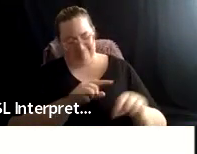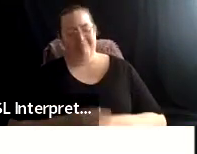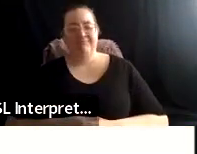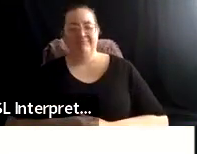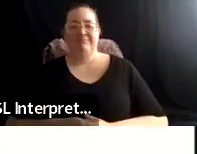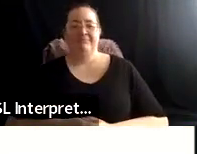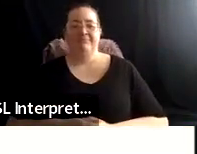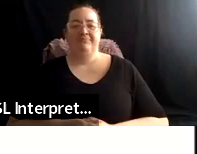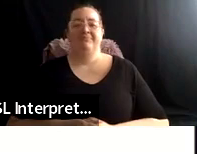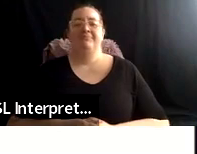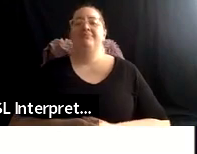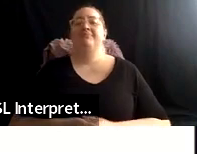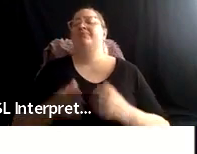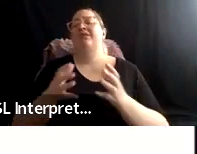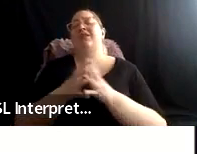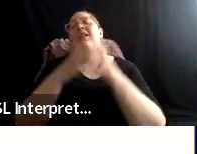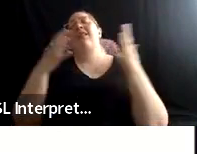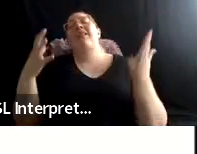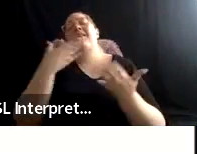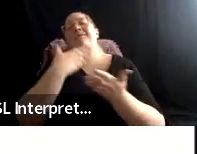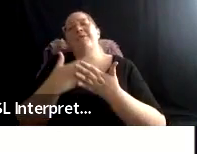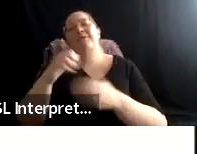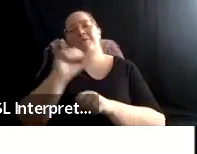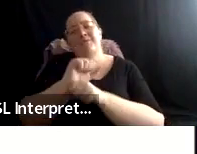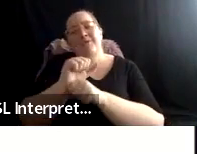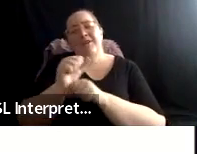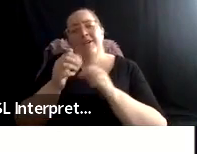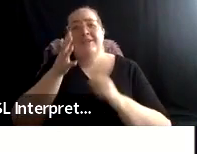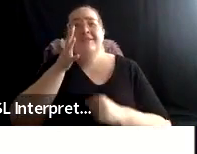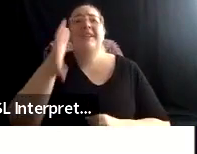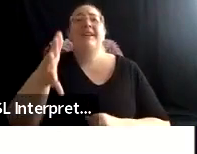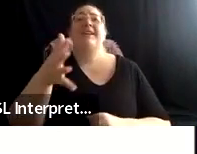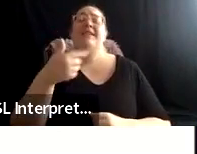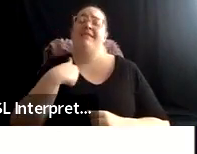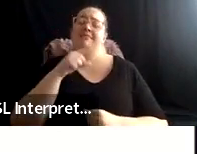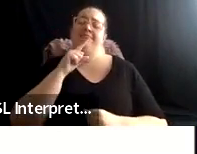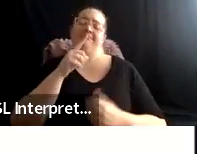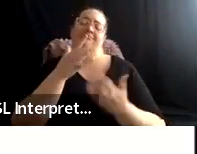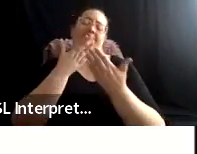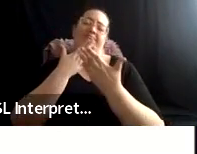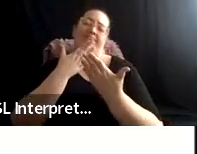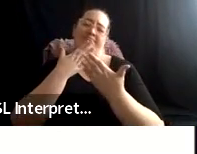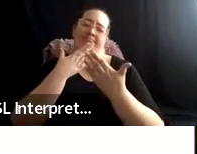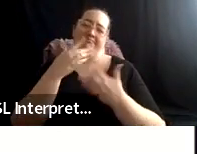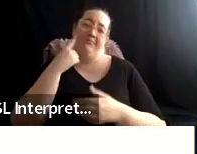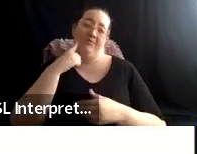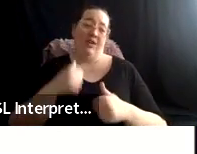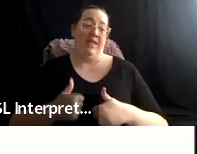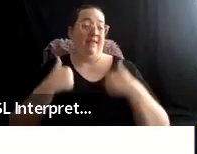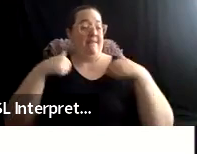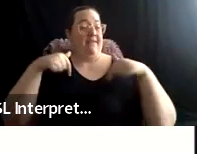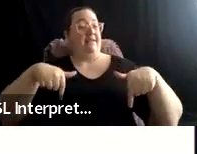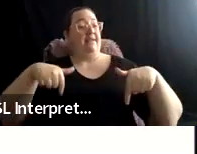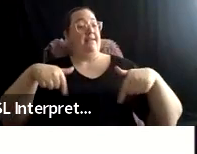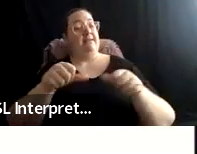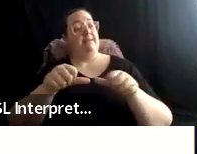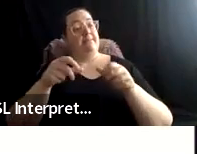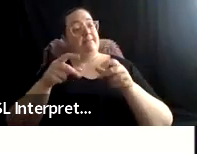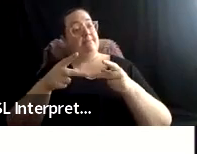There's so much good work ahead. I, and I just feel so grateful for, I mean, for living in this place where, where there's such a,